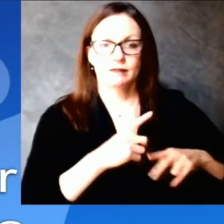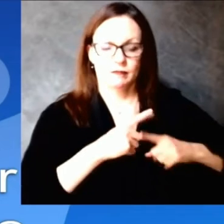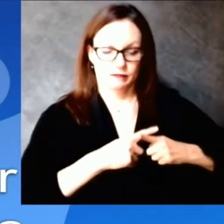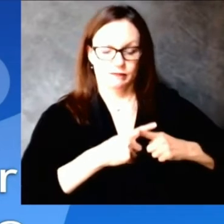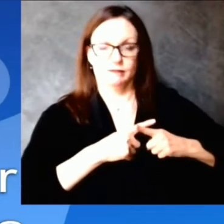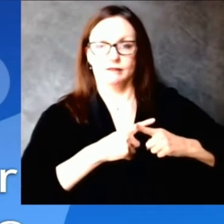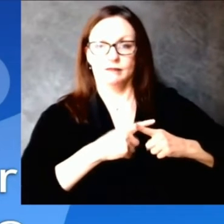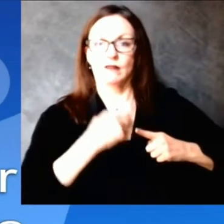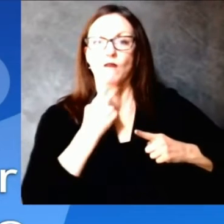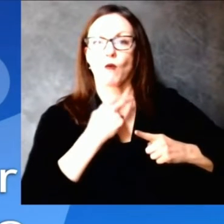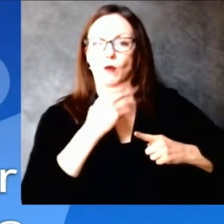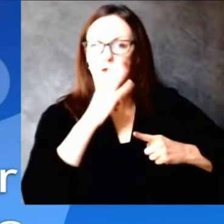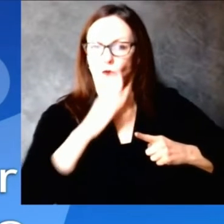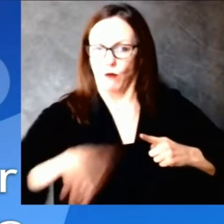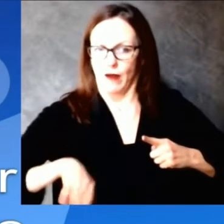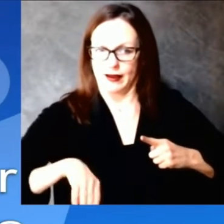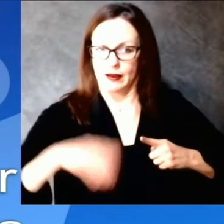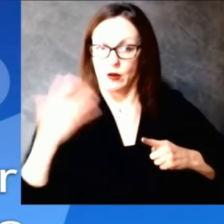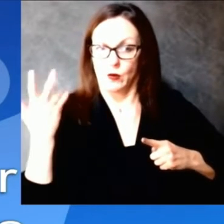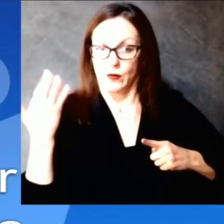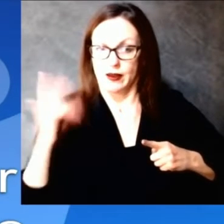WKOW in Madison.